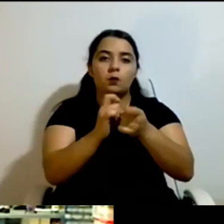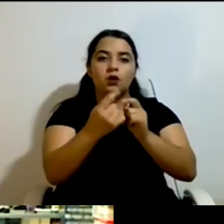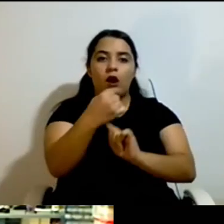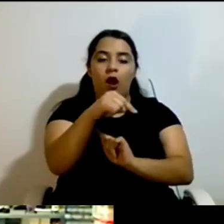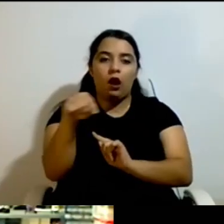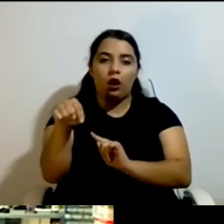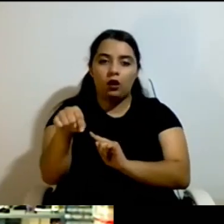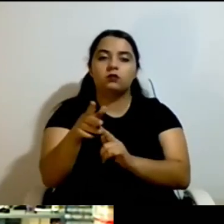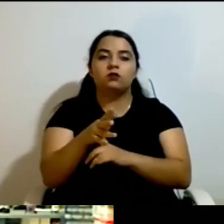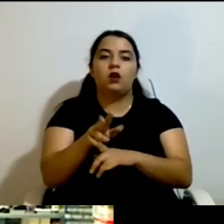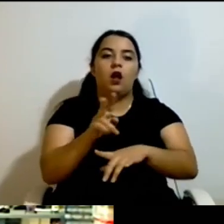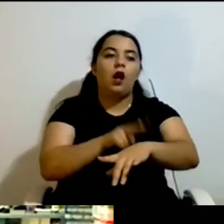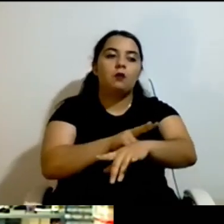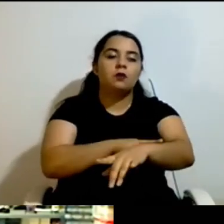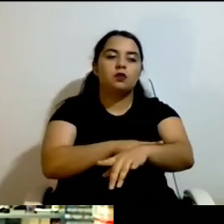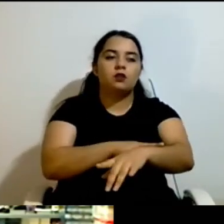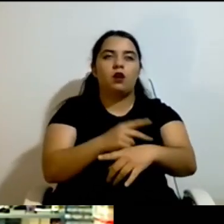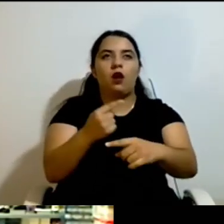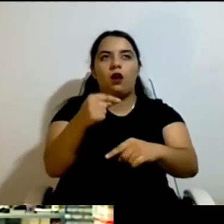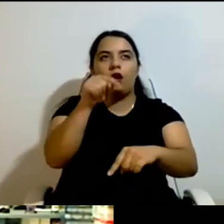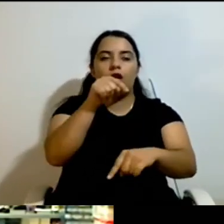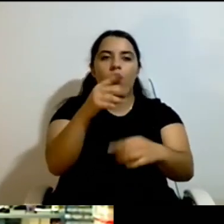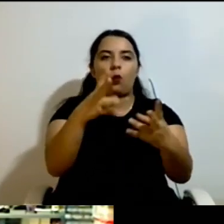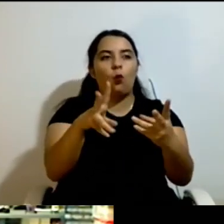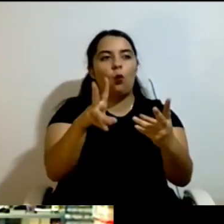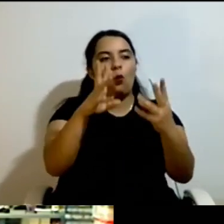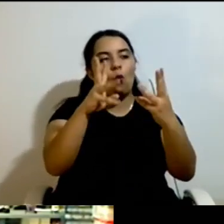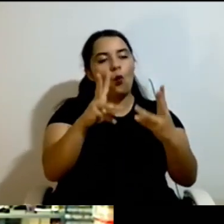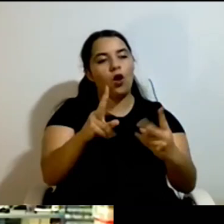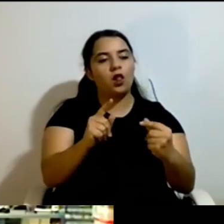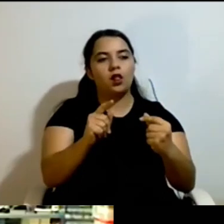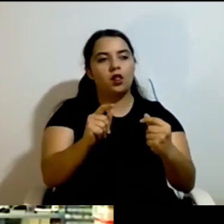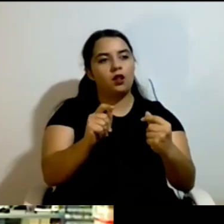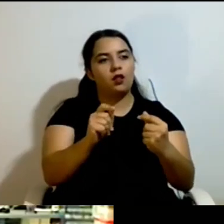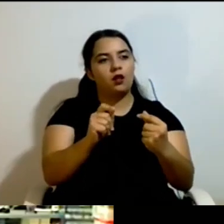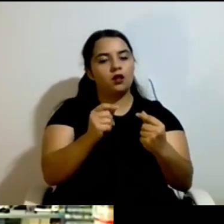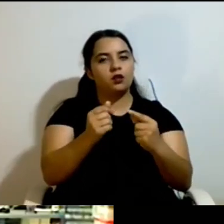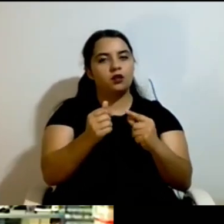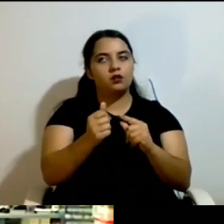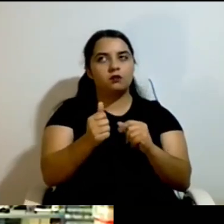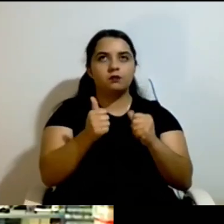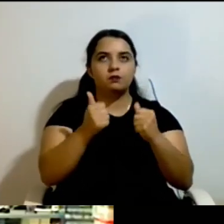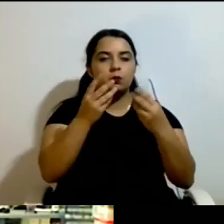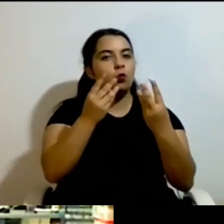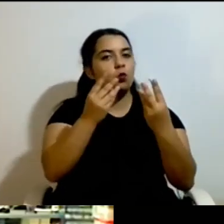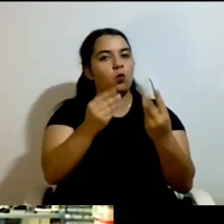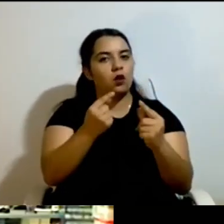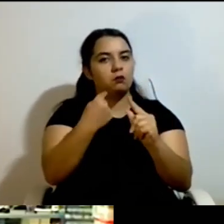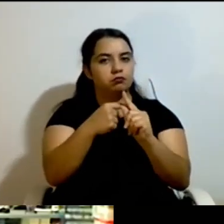quality that they always want to more want to have more information. They want to know more to control more. Always.